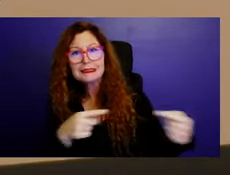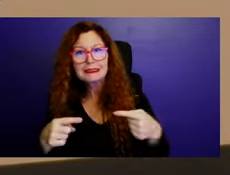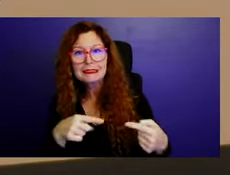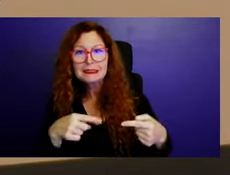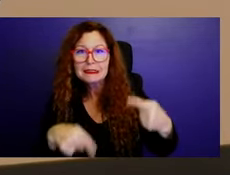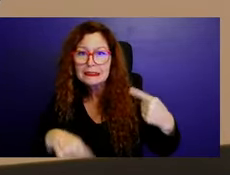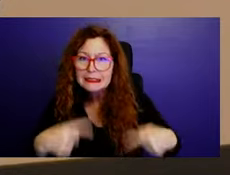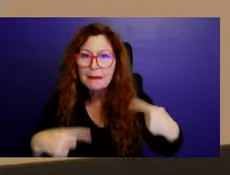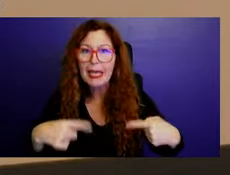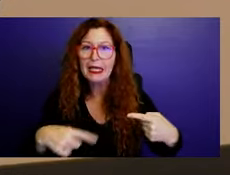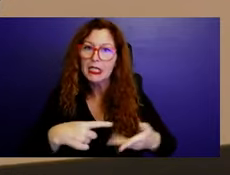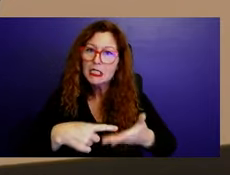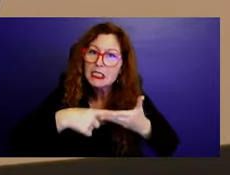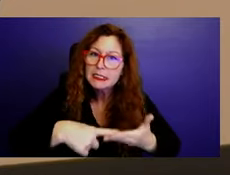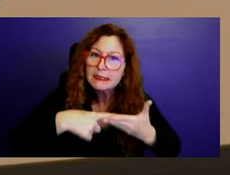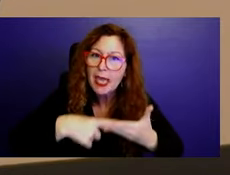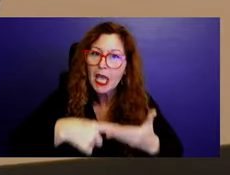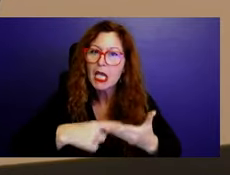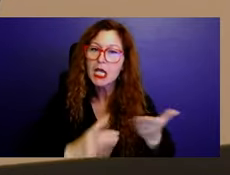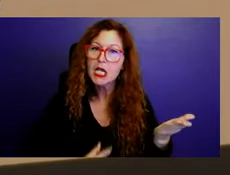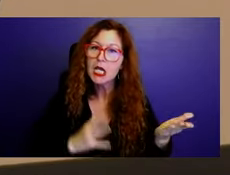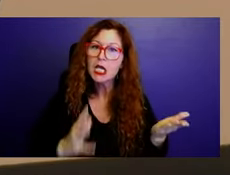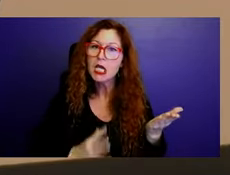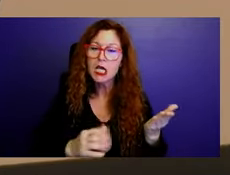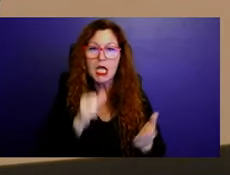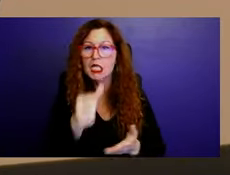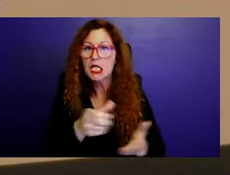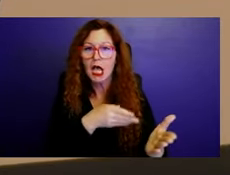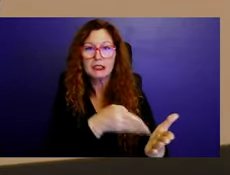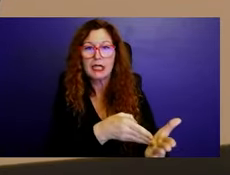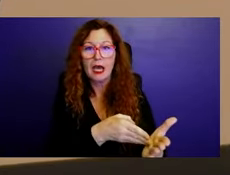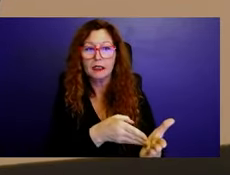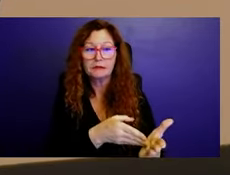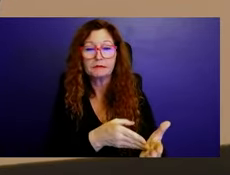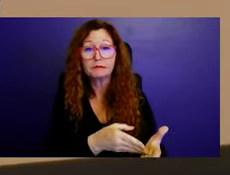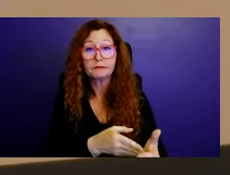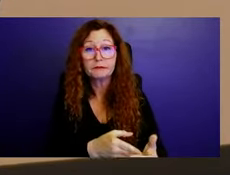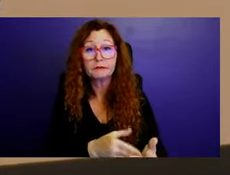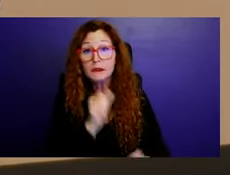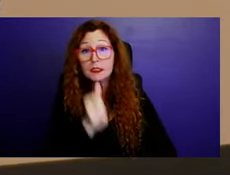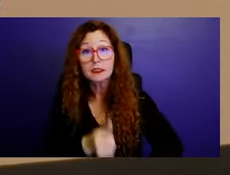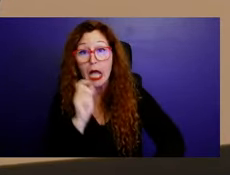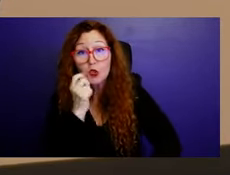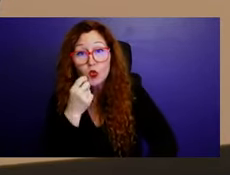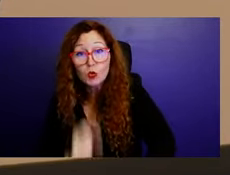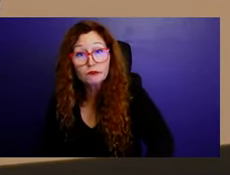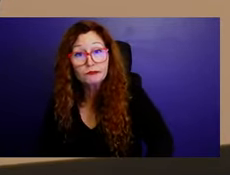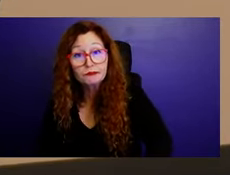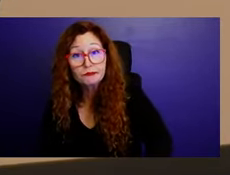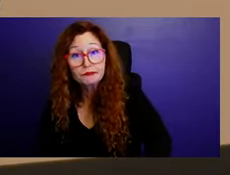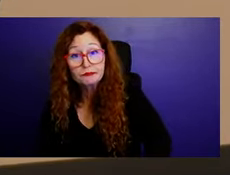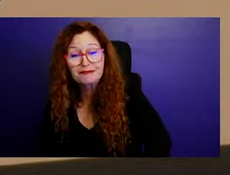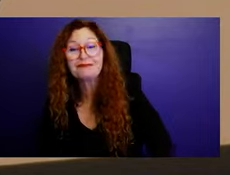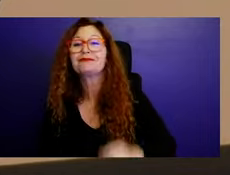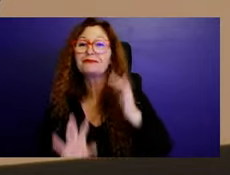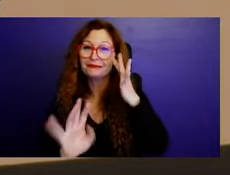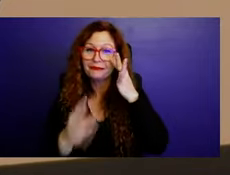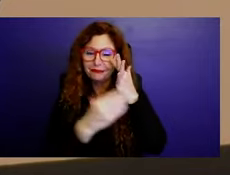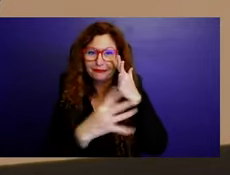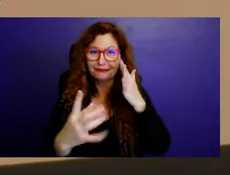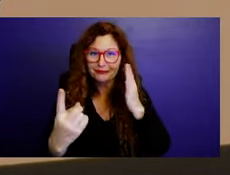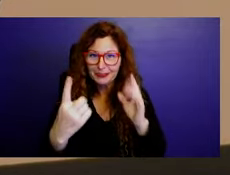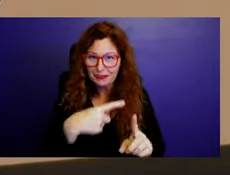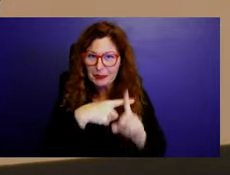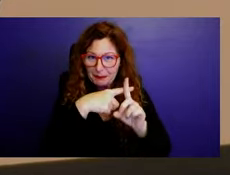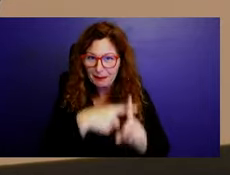Now, I have to say something very positive. I was so proud to have a